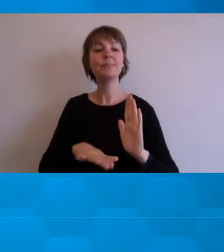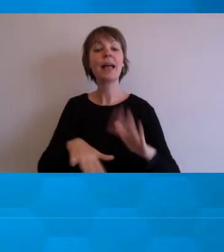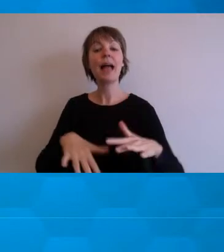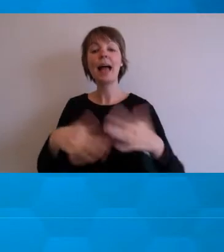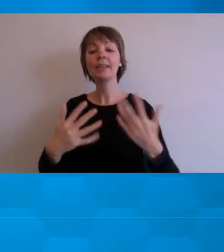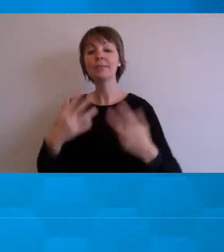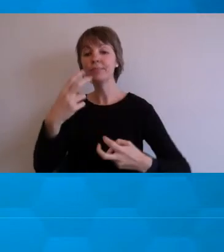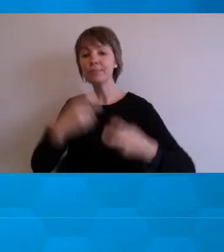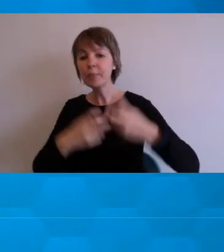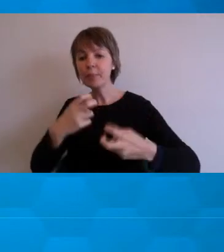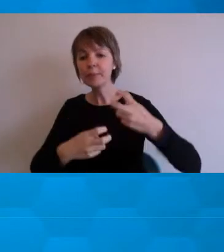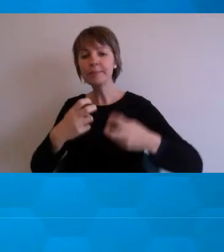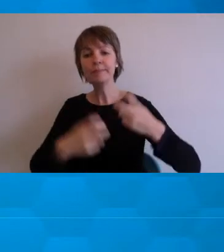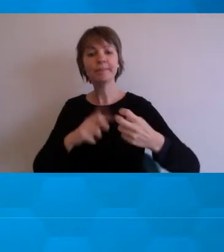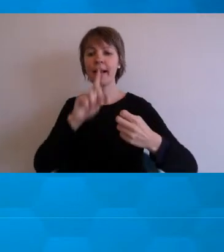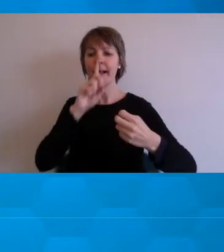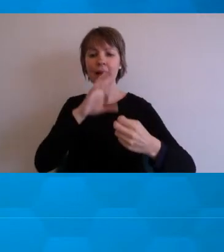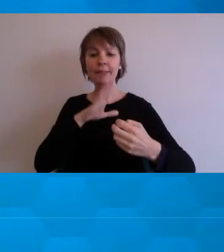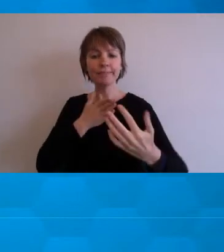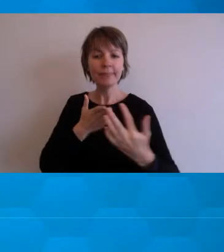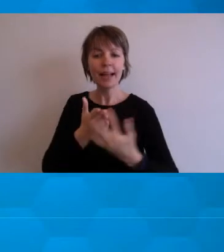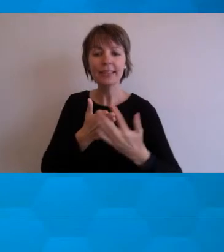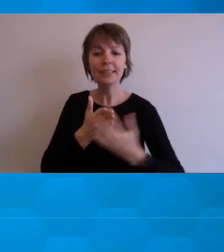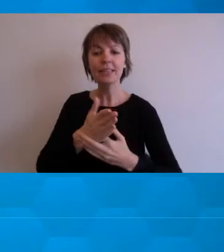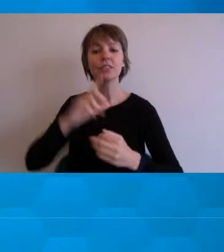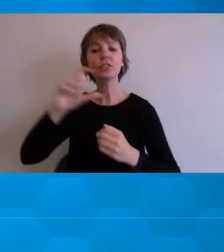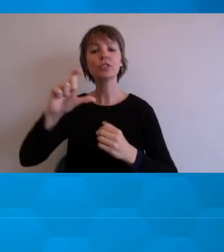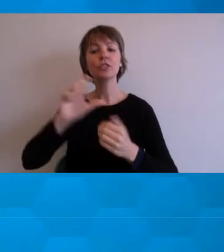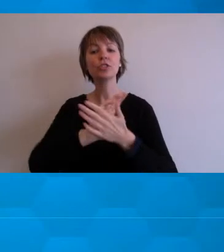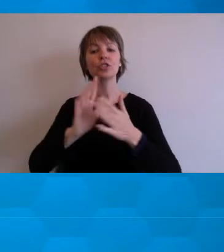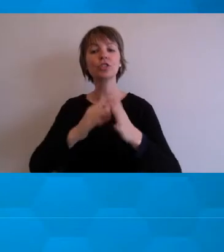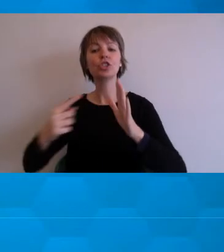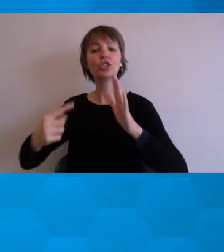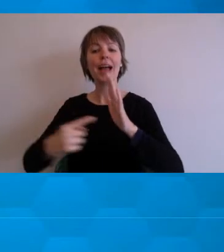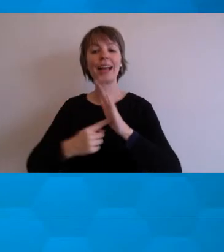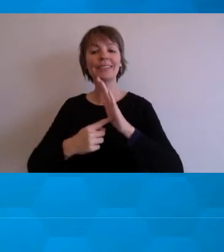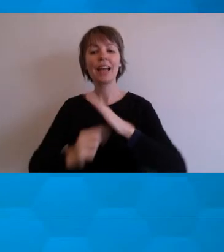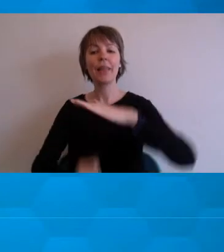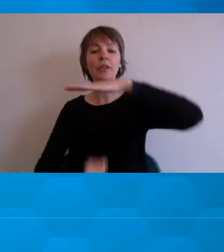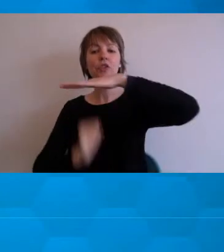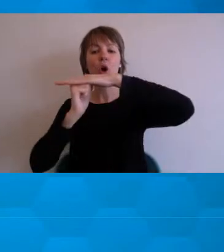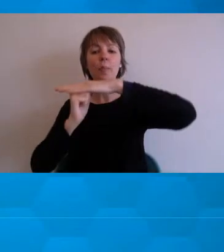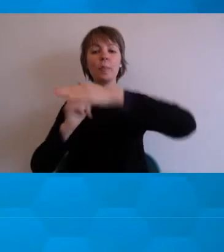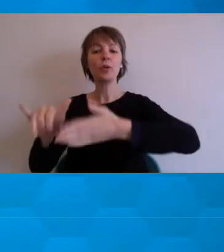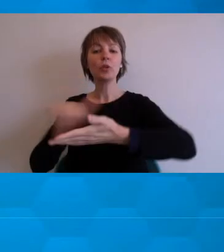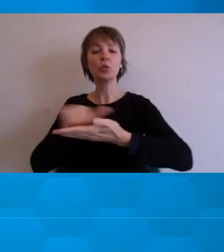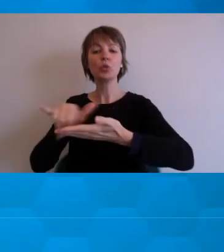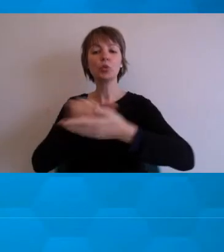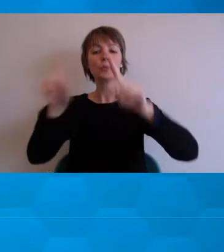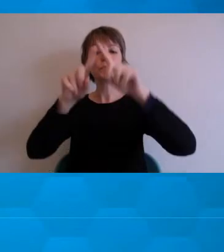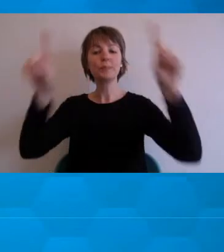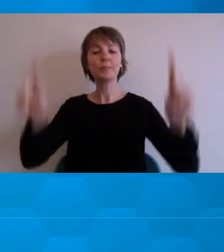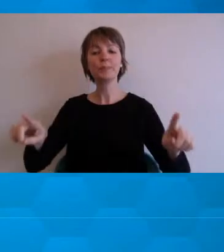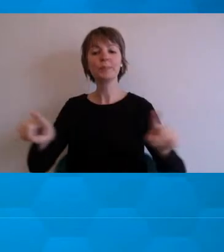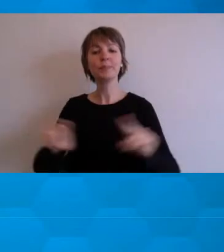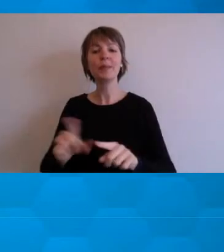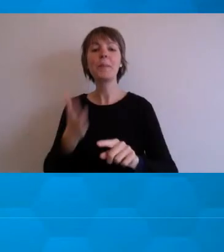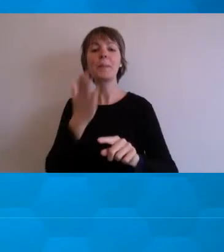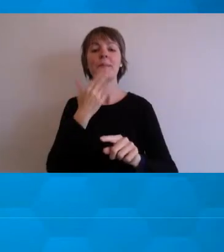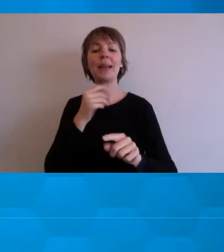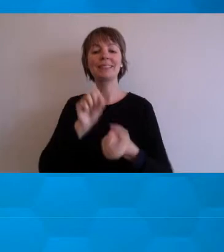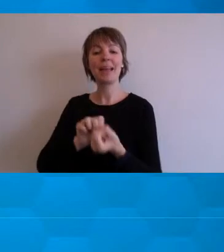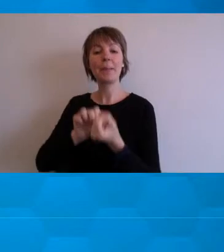and cannot use the chat function at the top of the YouTube screen, please email the Disability Innovation